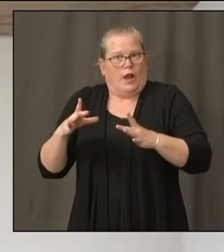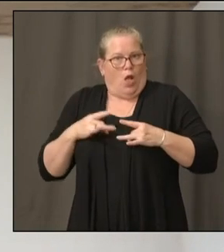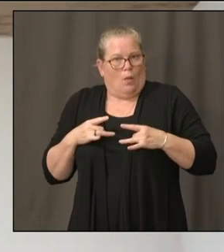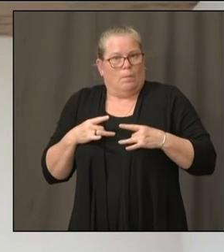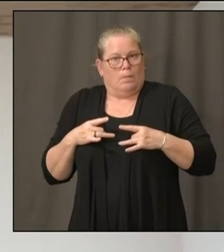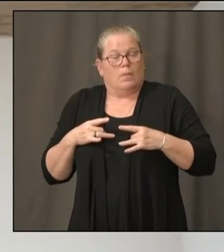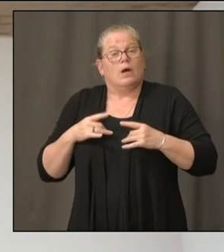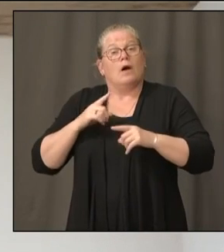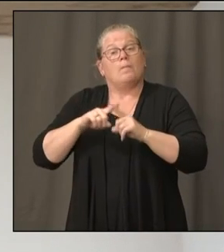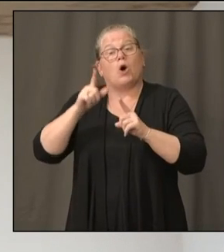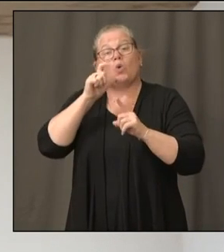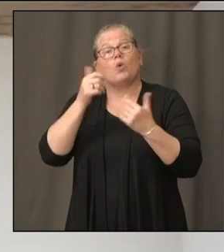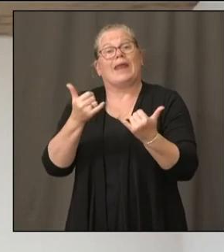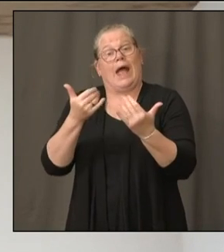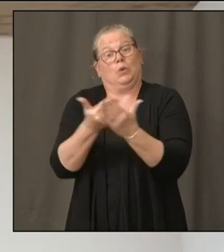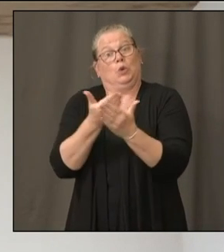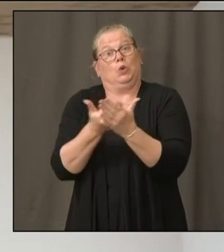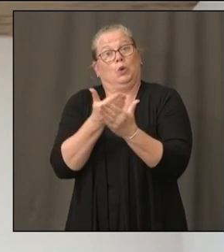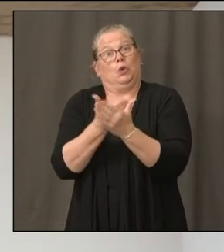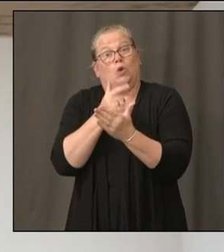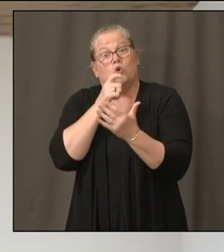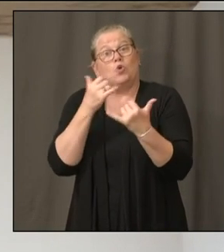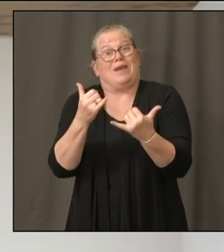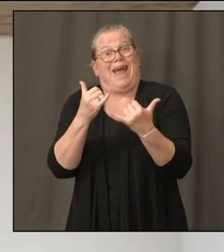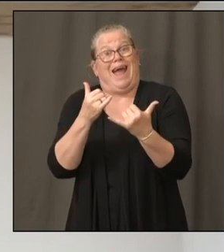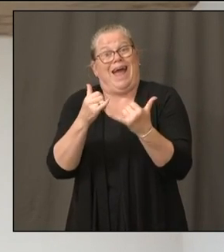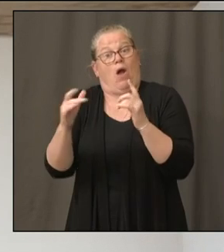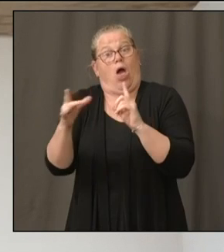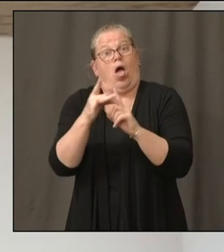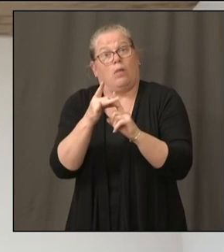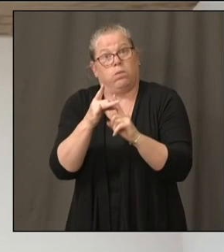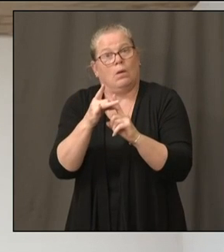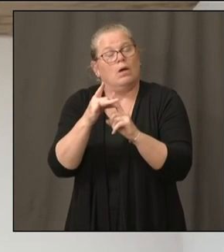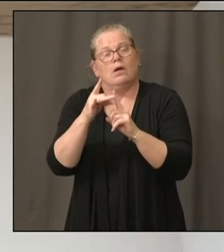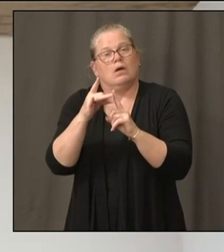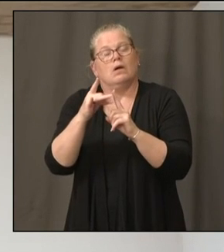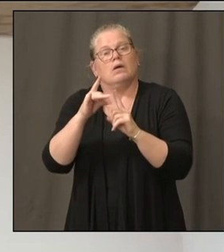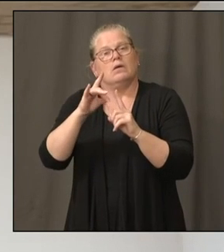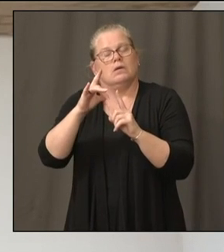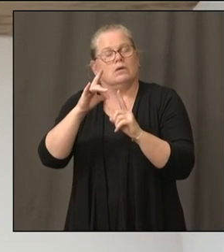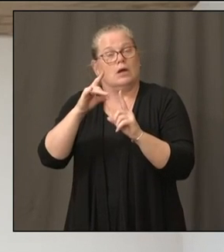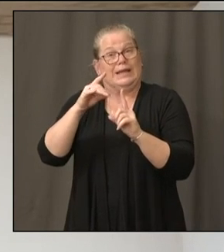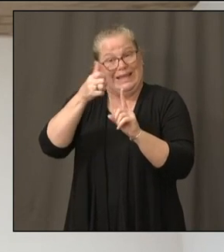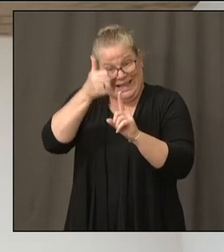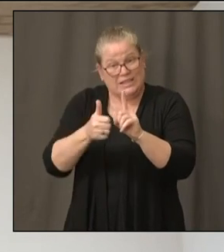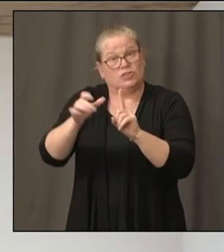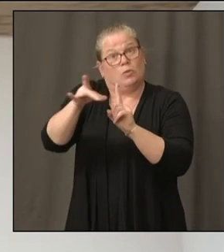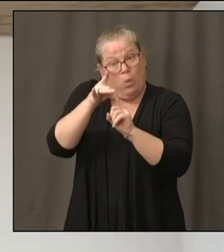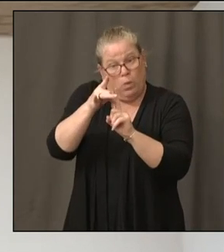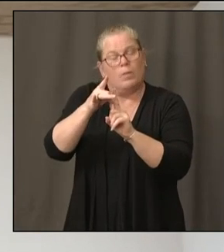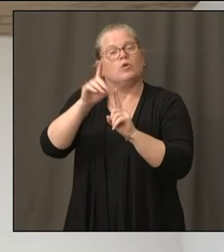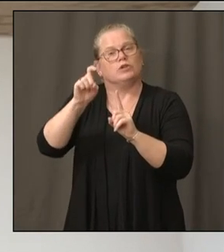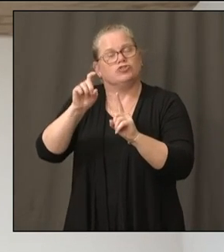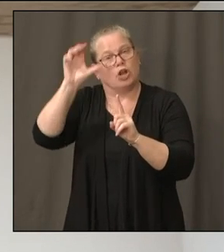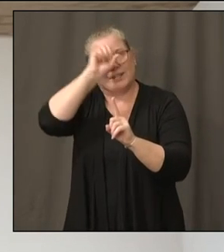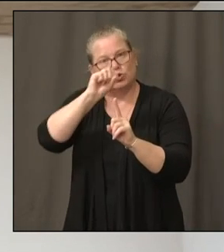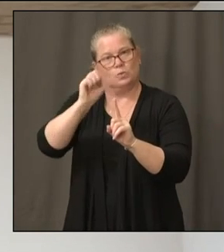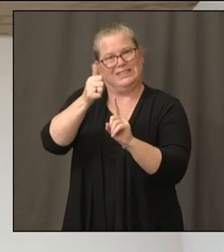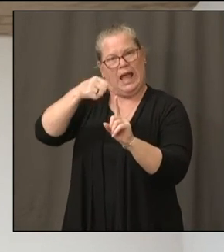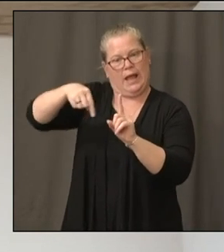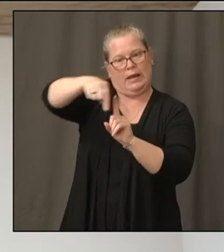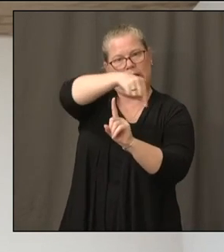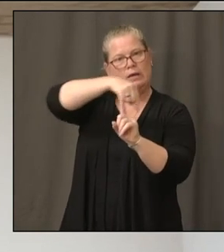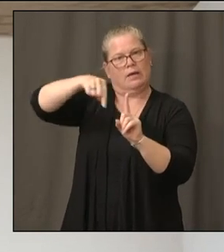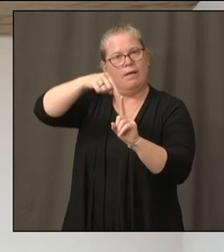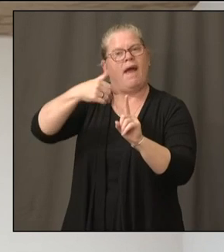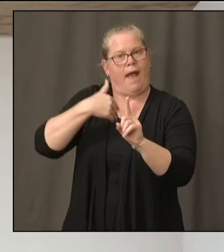But if it... I'm not applying 10 to the whole denominator of the total number of cases. But previously, for